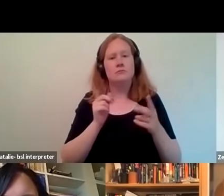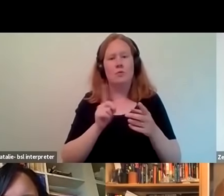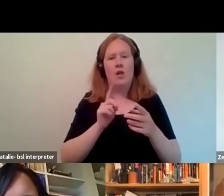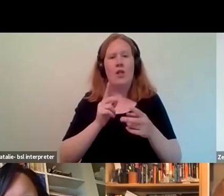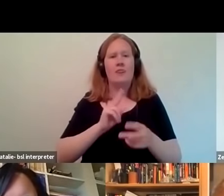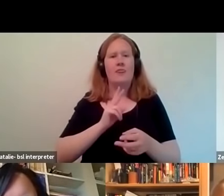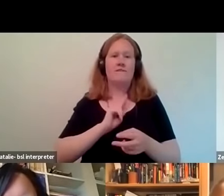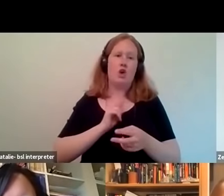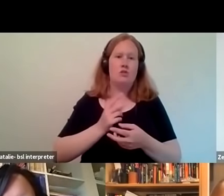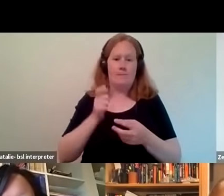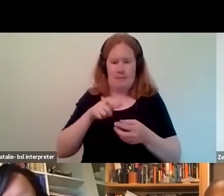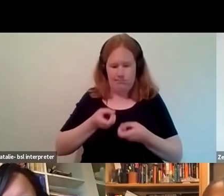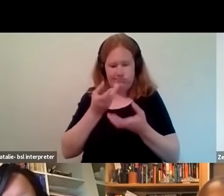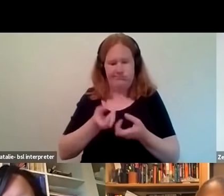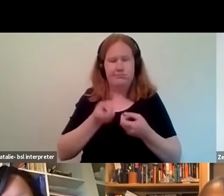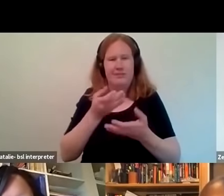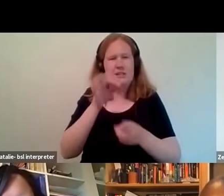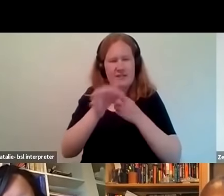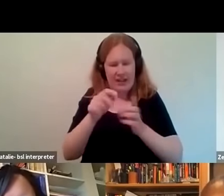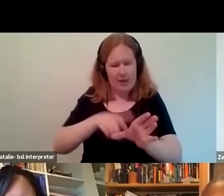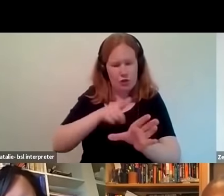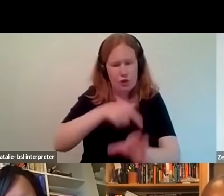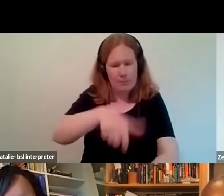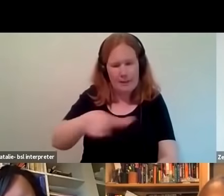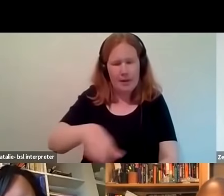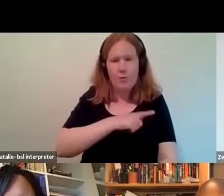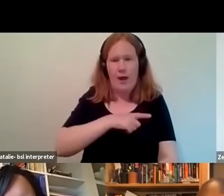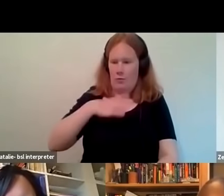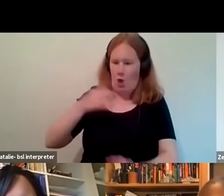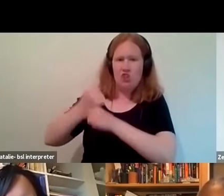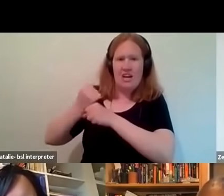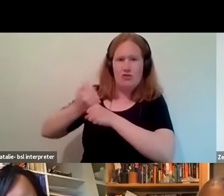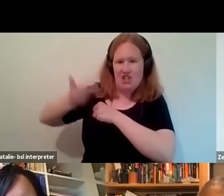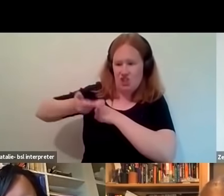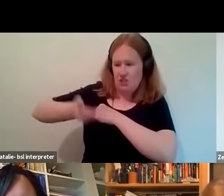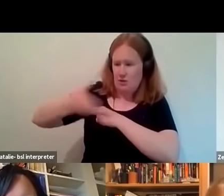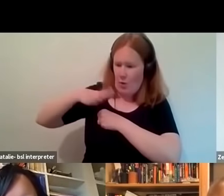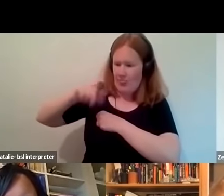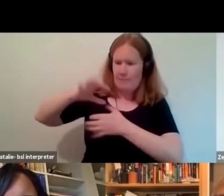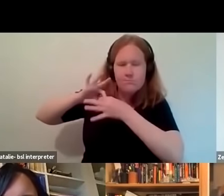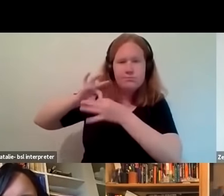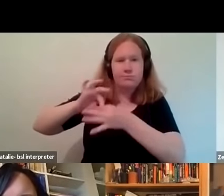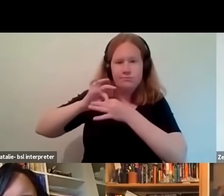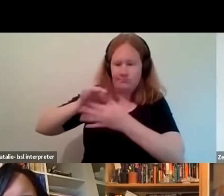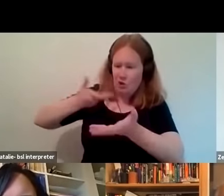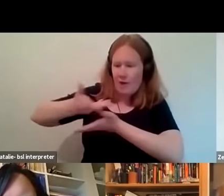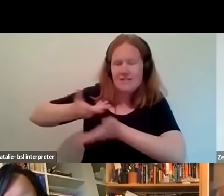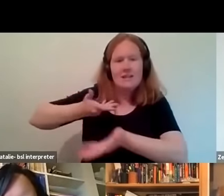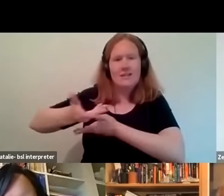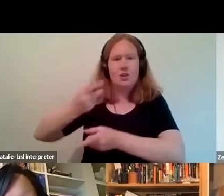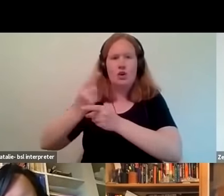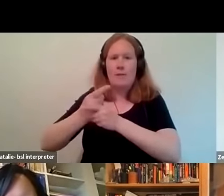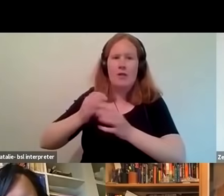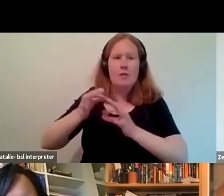the young voices creating an intergenerational conversation about the music how it was created and actually about the subject